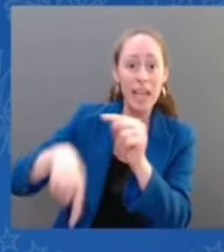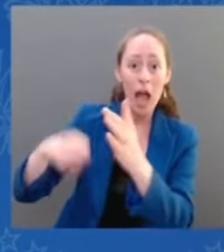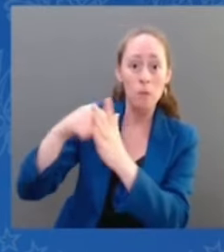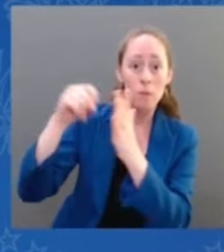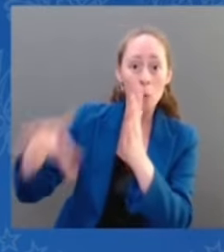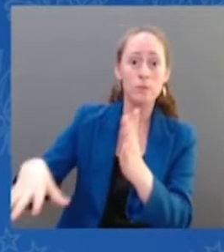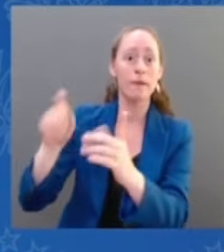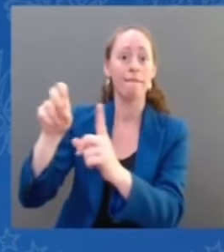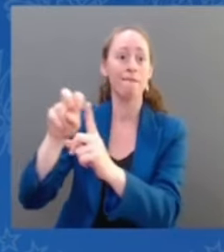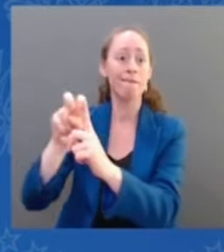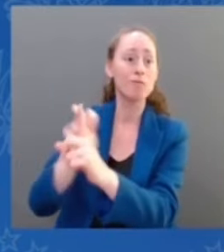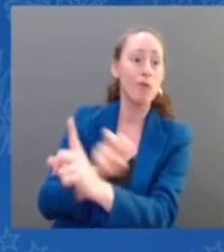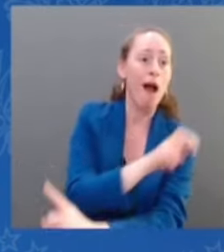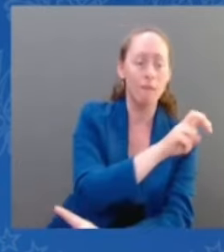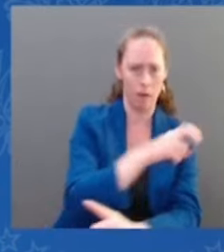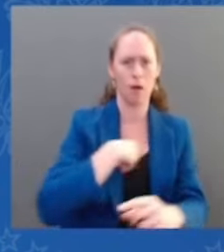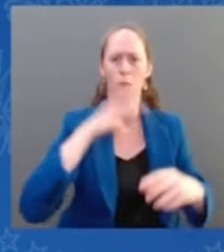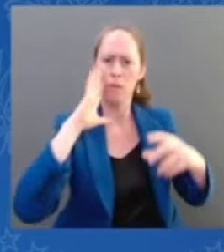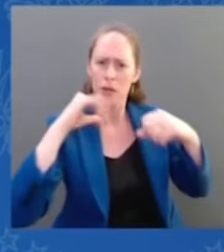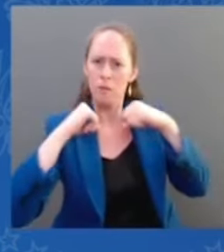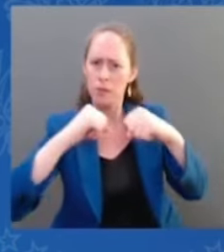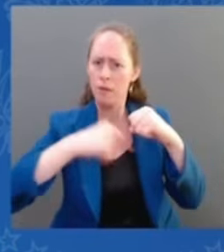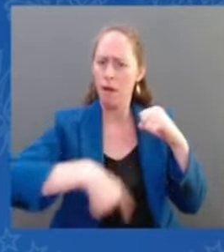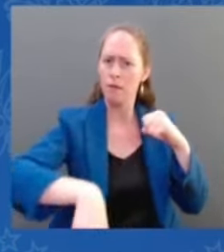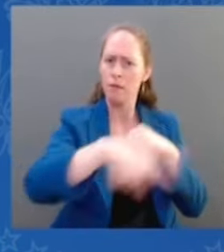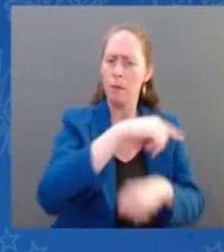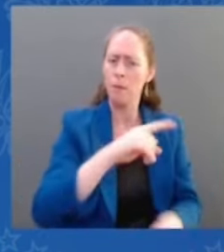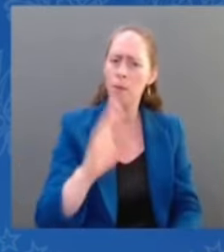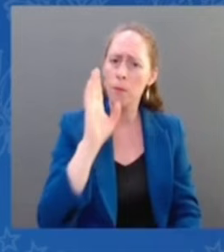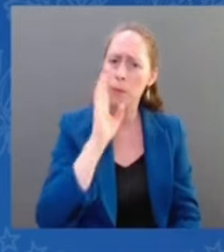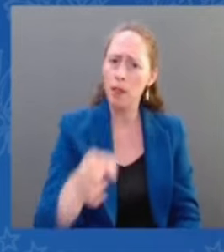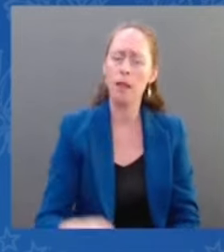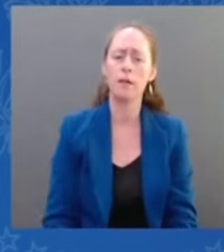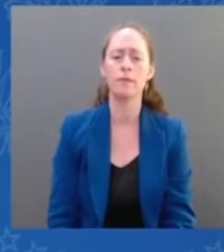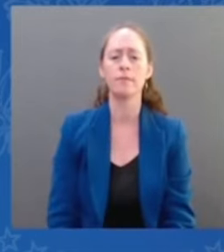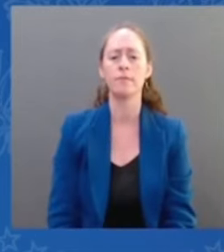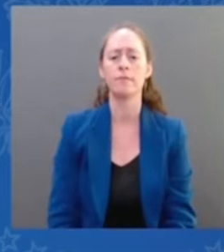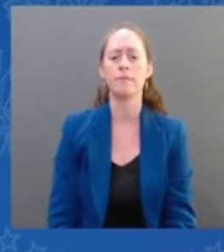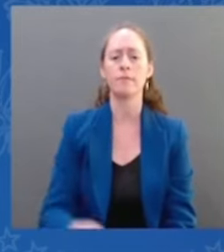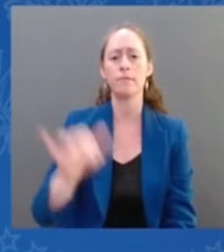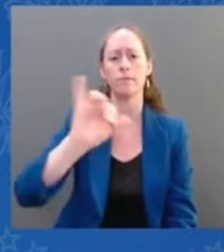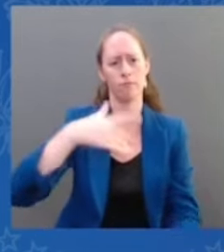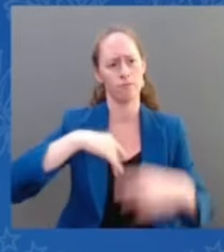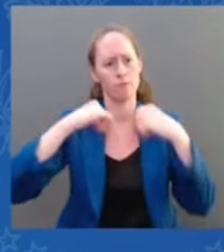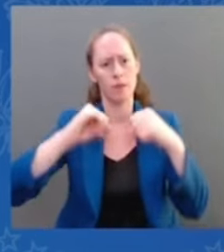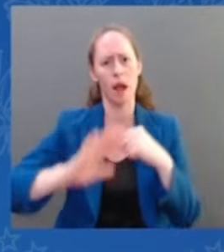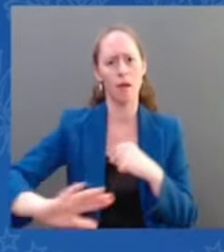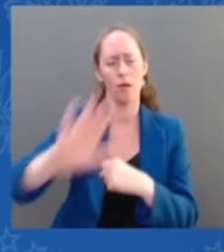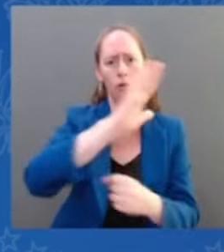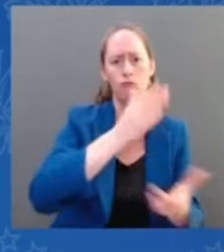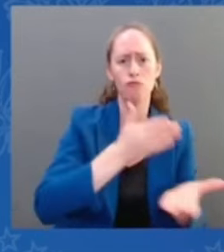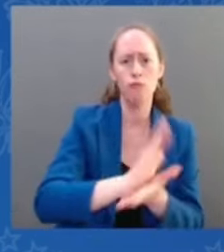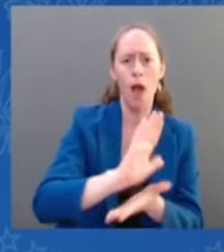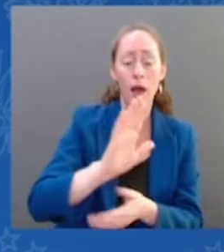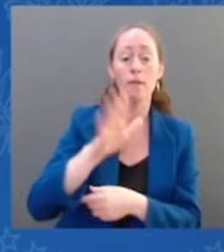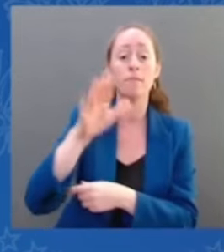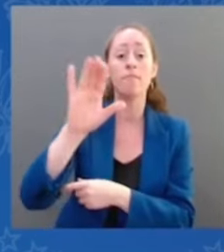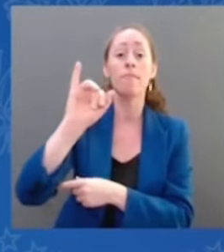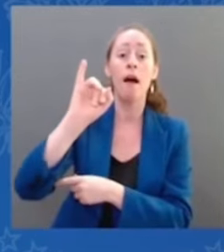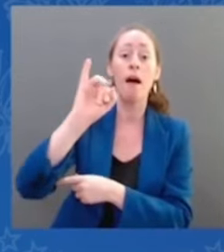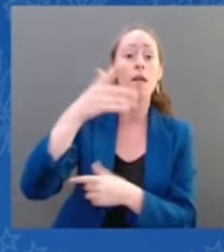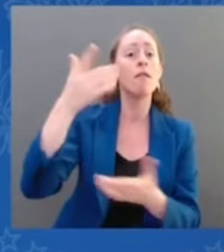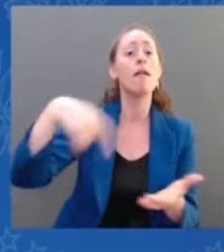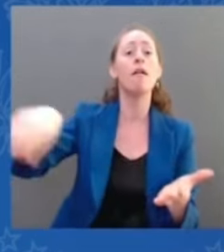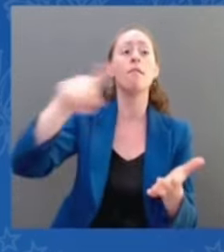provide that care, to protect the woman's right to the FDA-approved, the Federal Drug Administration-approved medication that's been